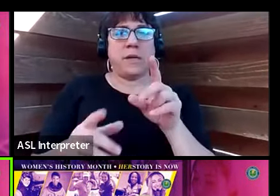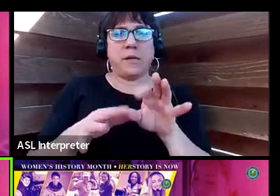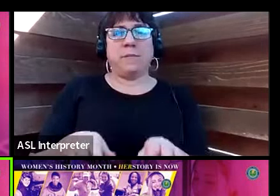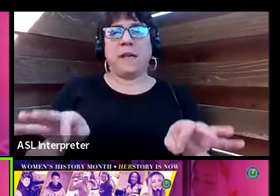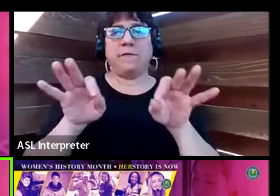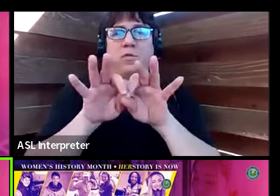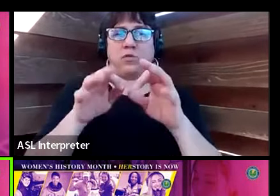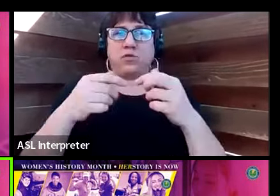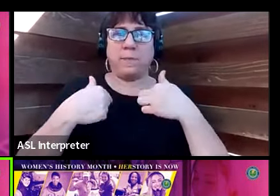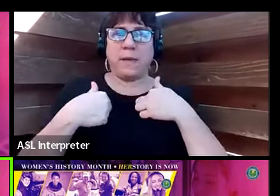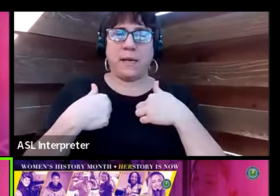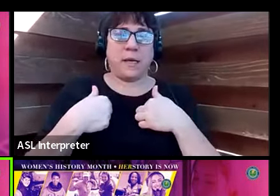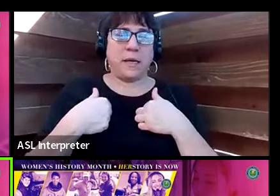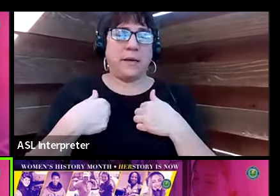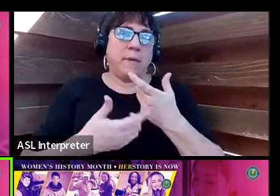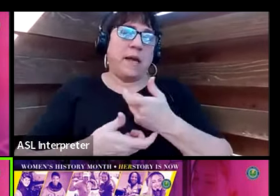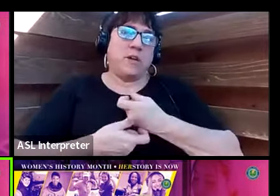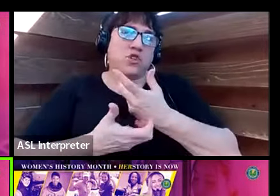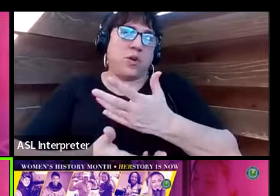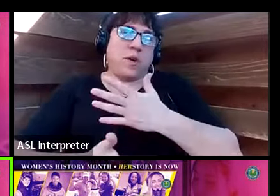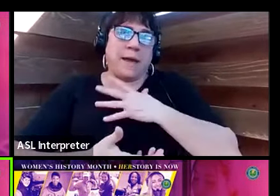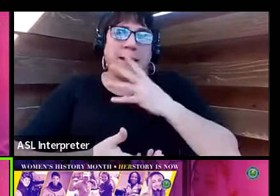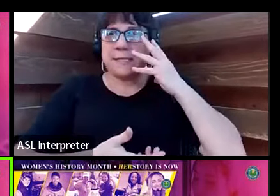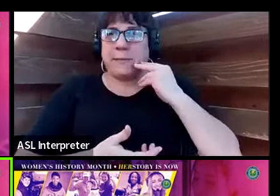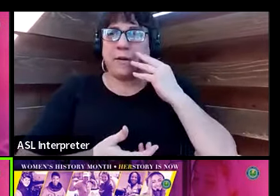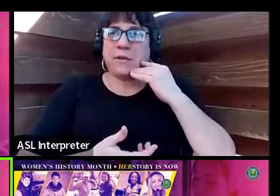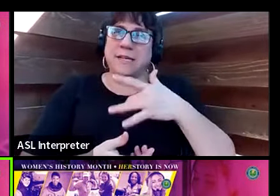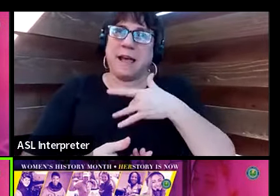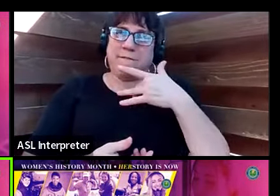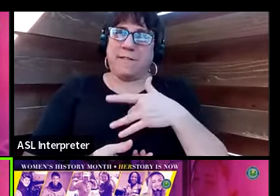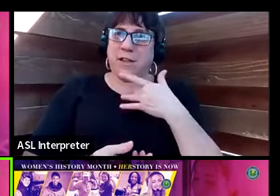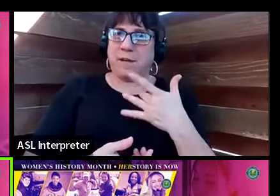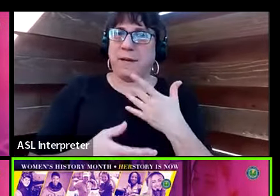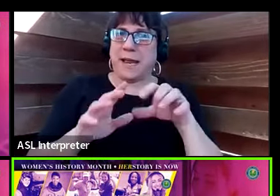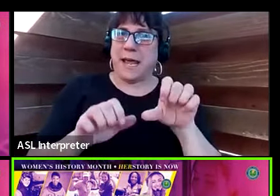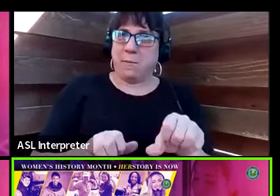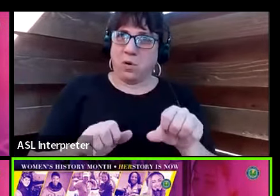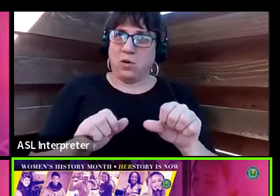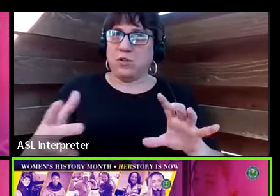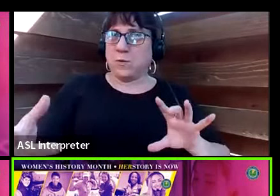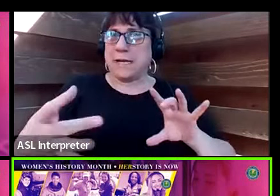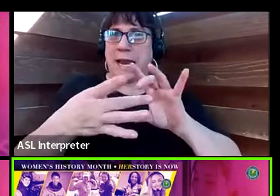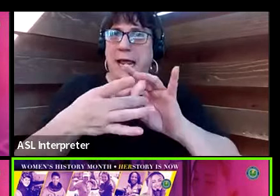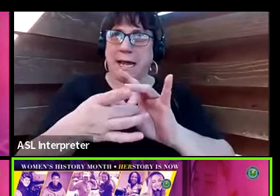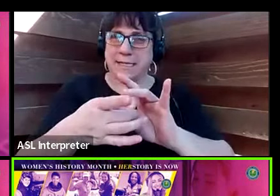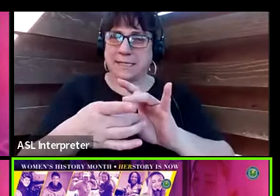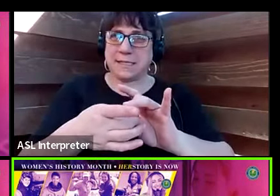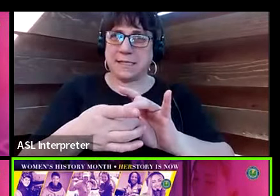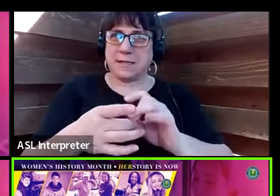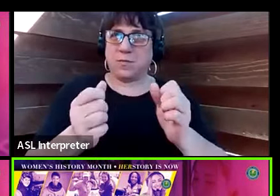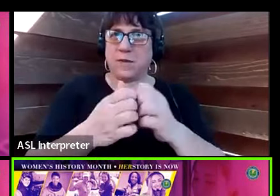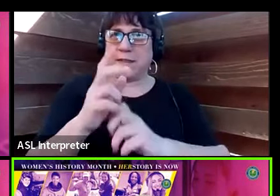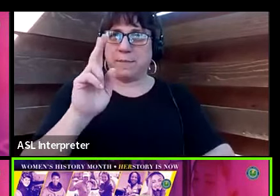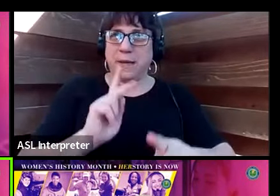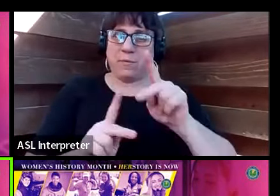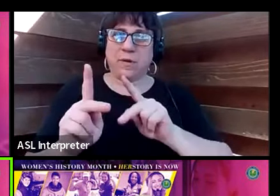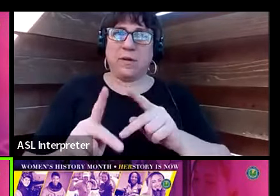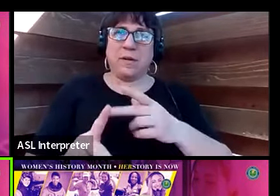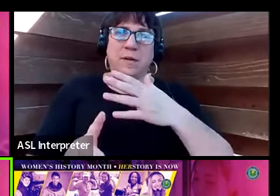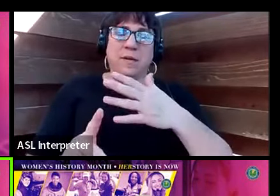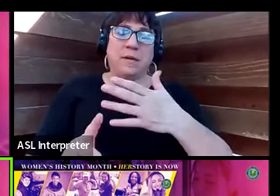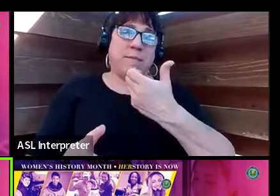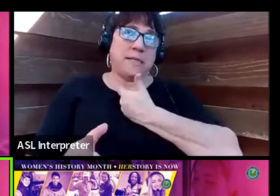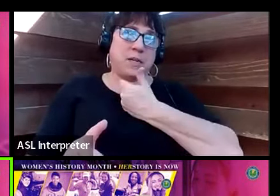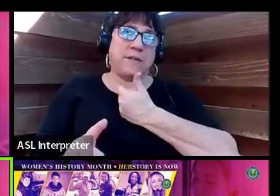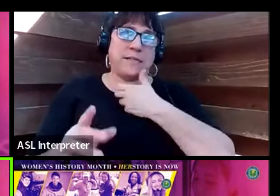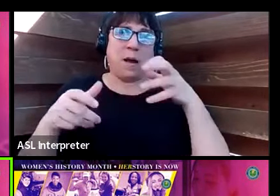to me is that by sharing my experience, I feel that I've been able to make connections with people, given myself an opportunity